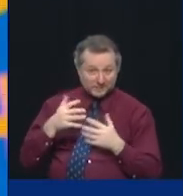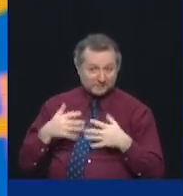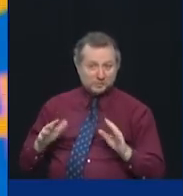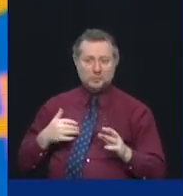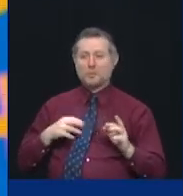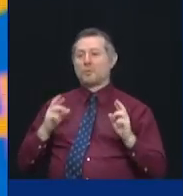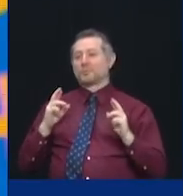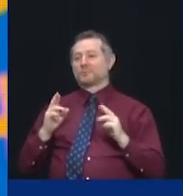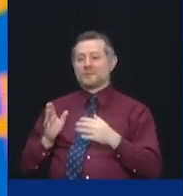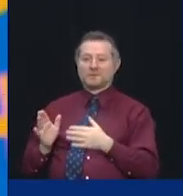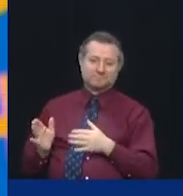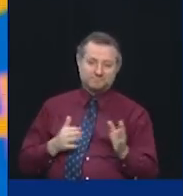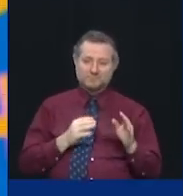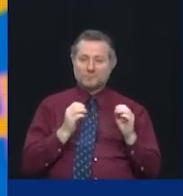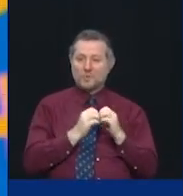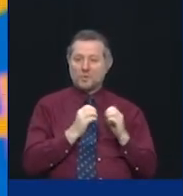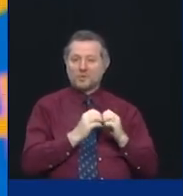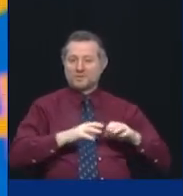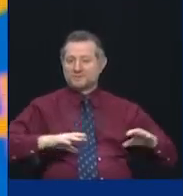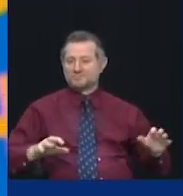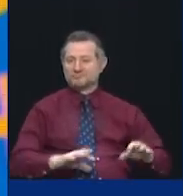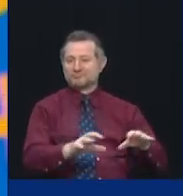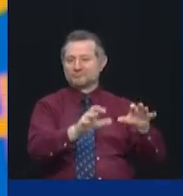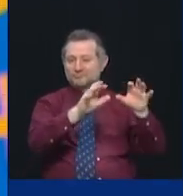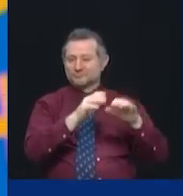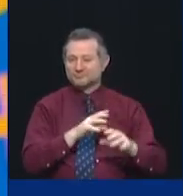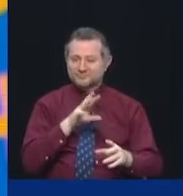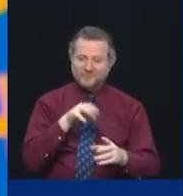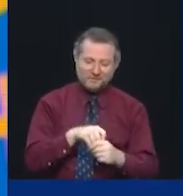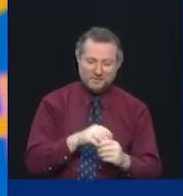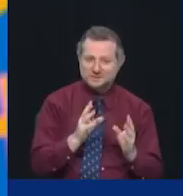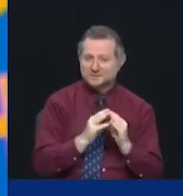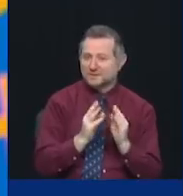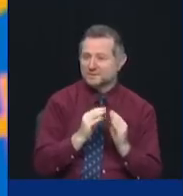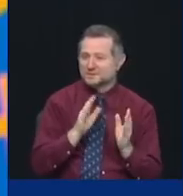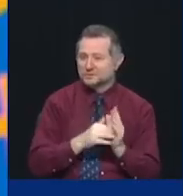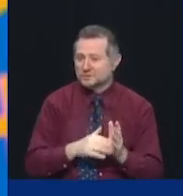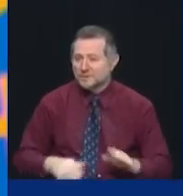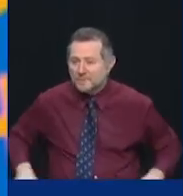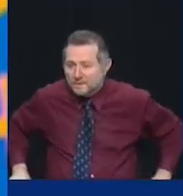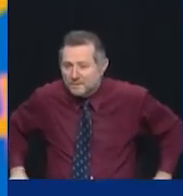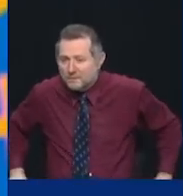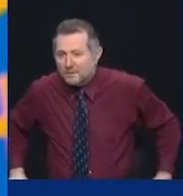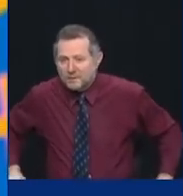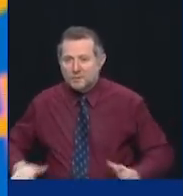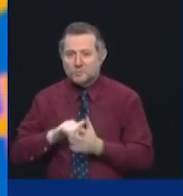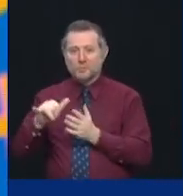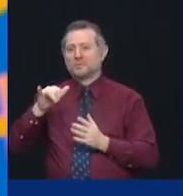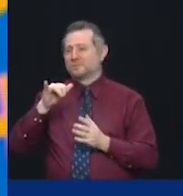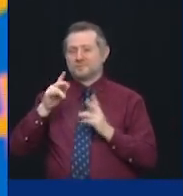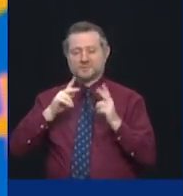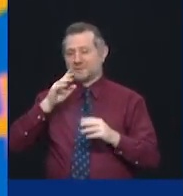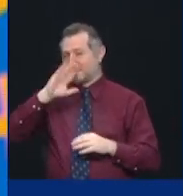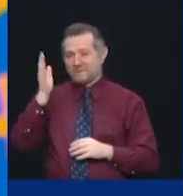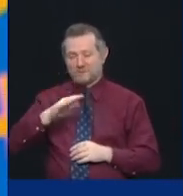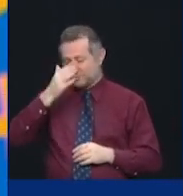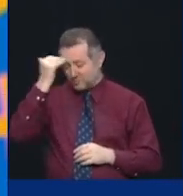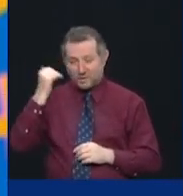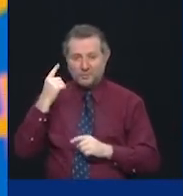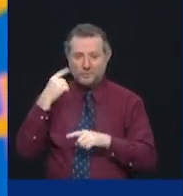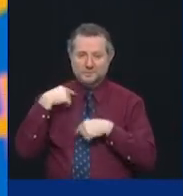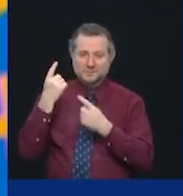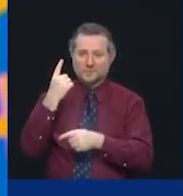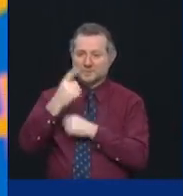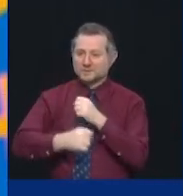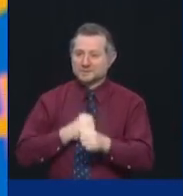But we'll never forget what we did. And importantly, New Yorkers won't forget what we did either. This was an exceptional moment for us. We